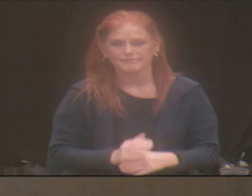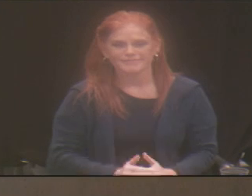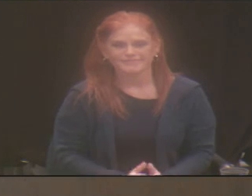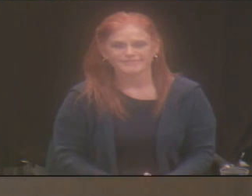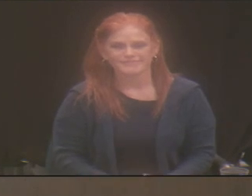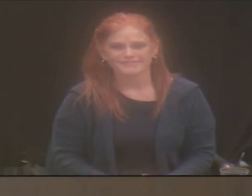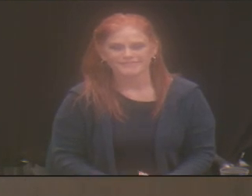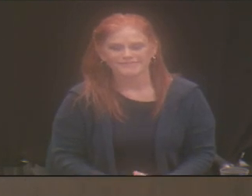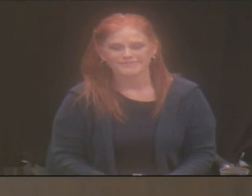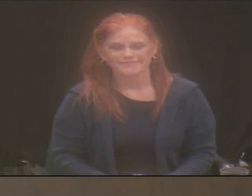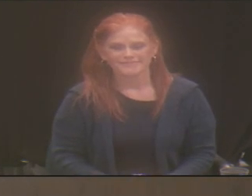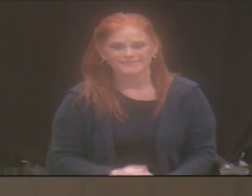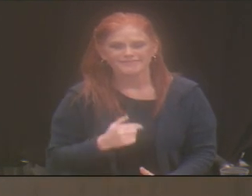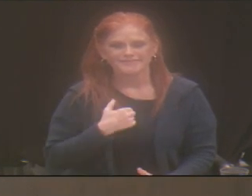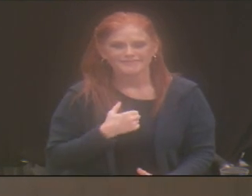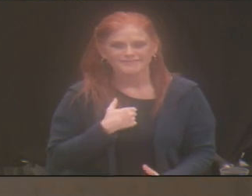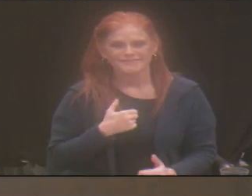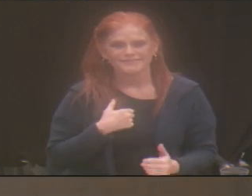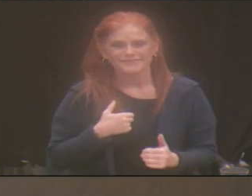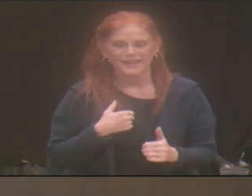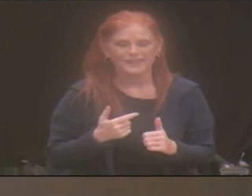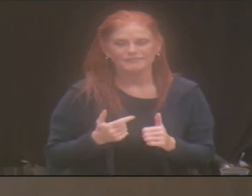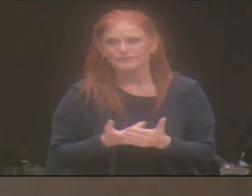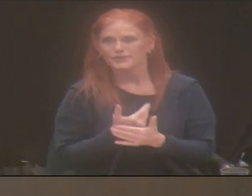I'm new at this.